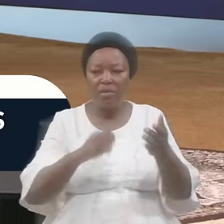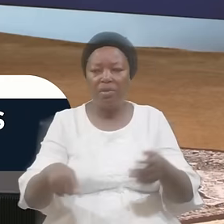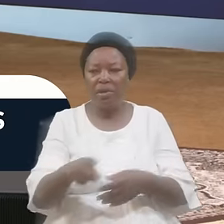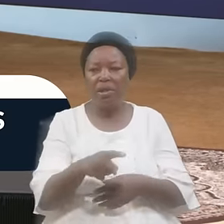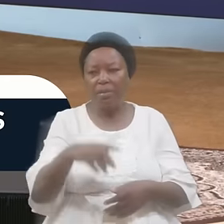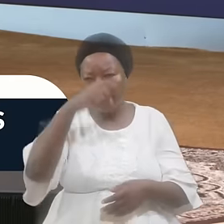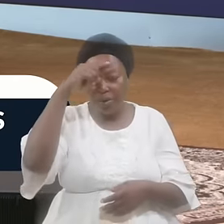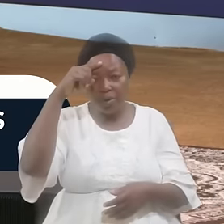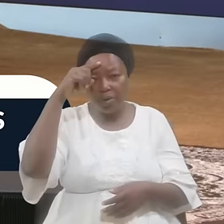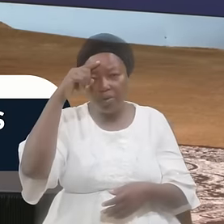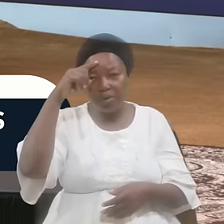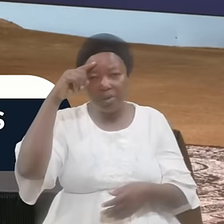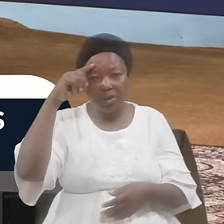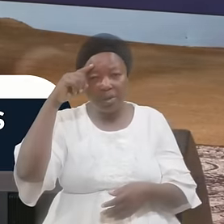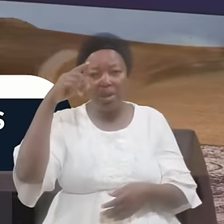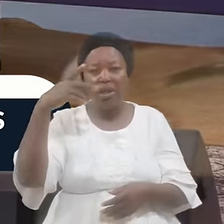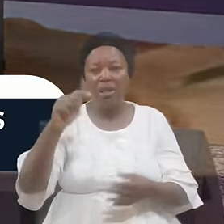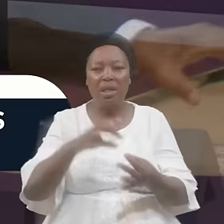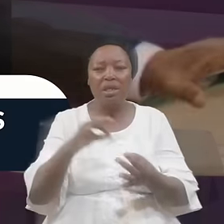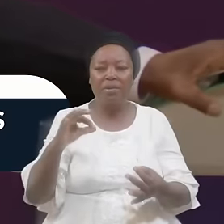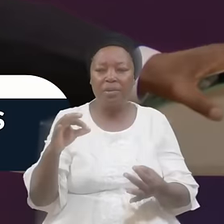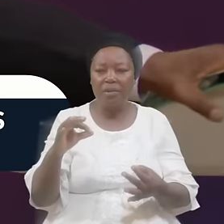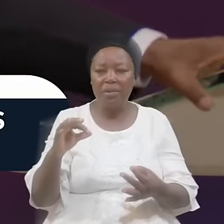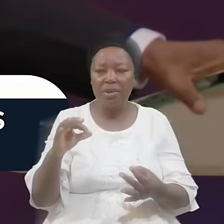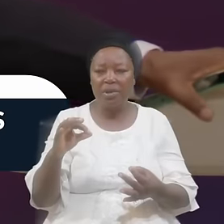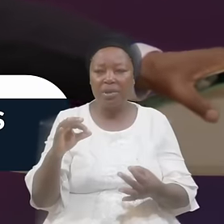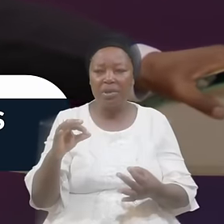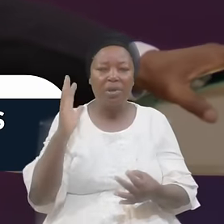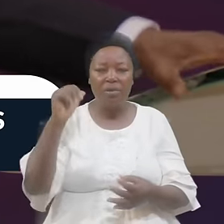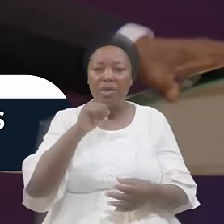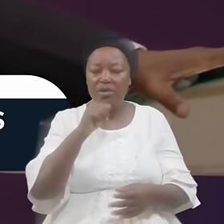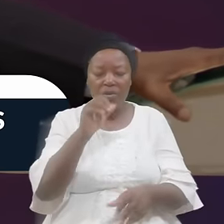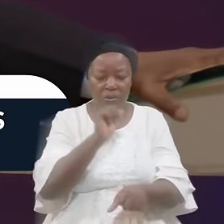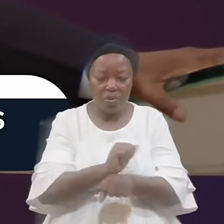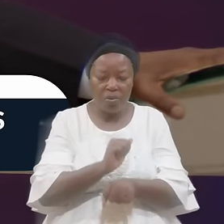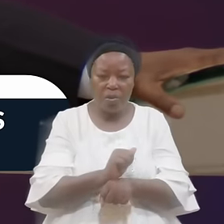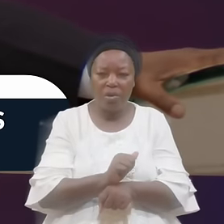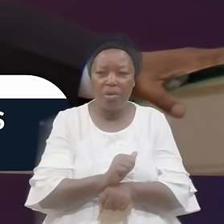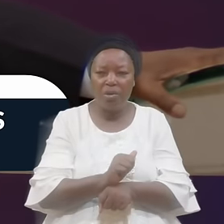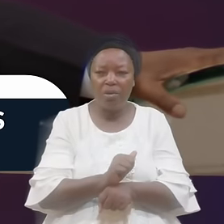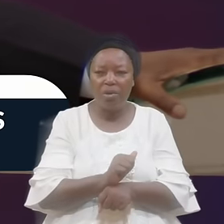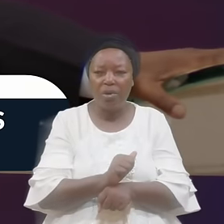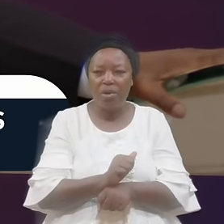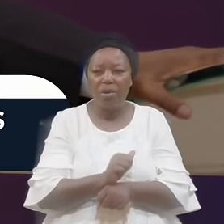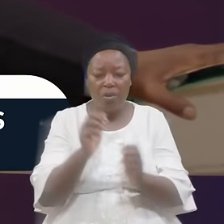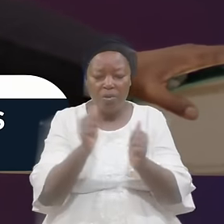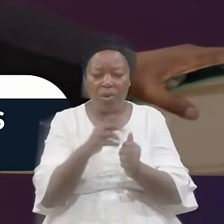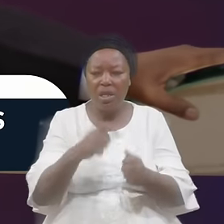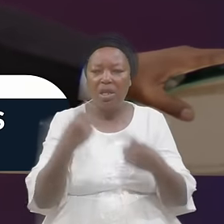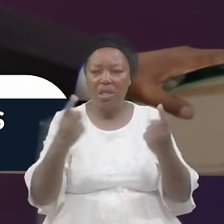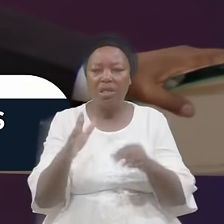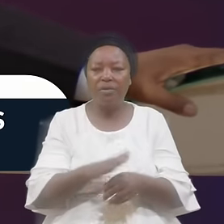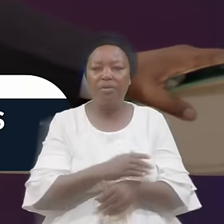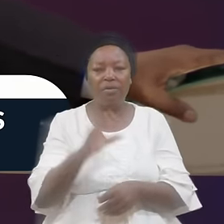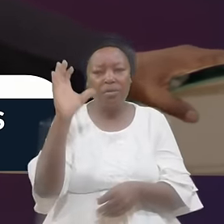Because The Spirit Will Not Work As A Sinful Stranger